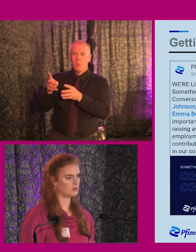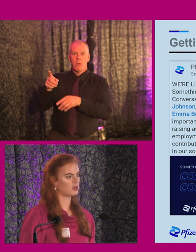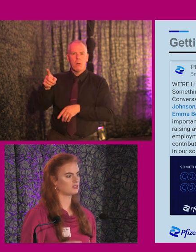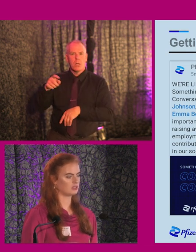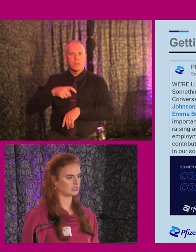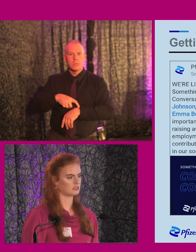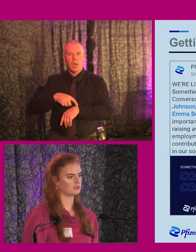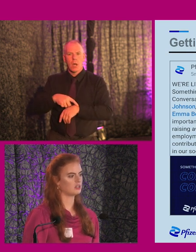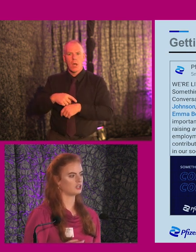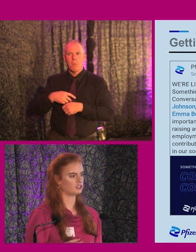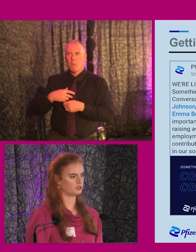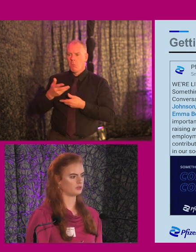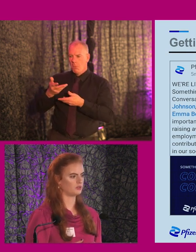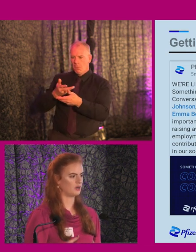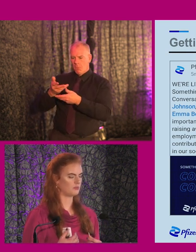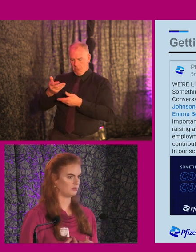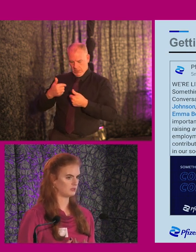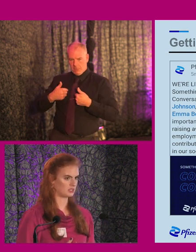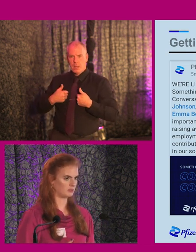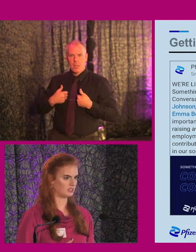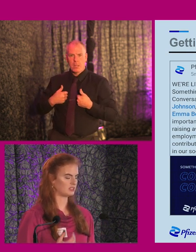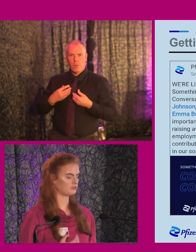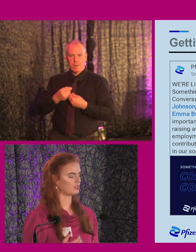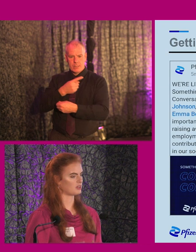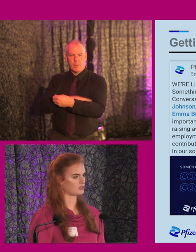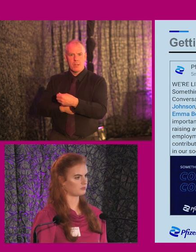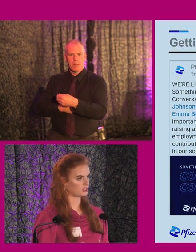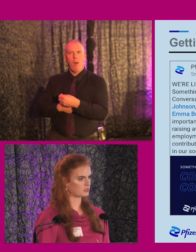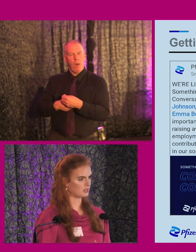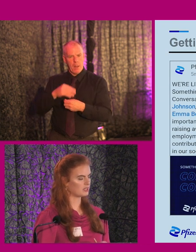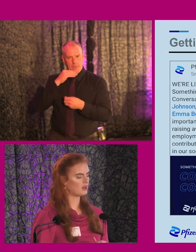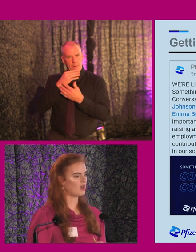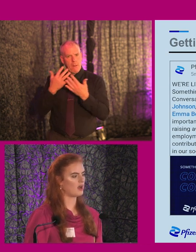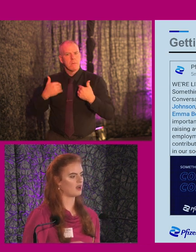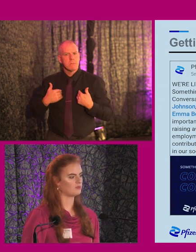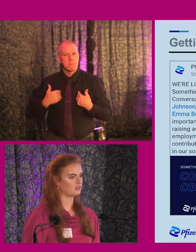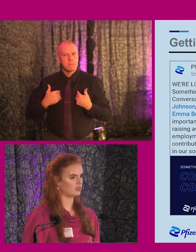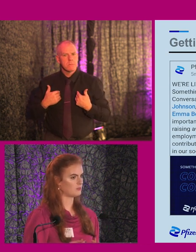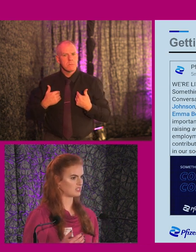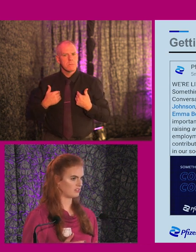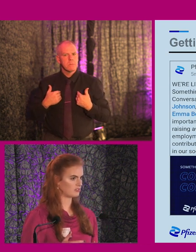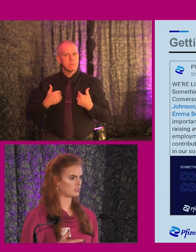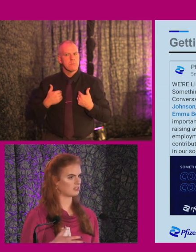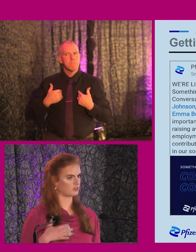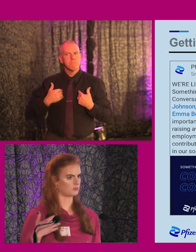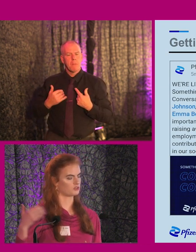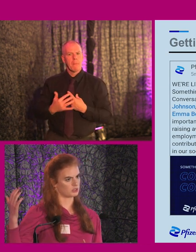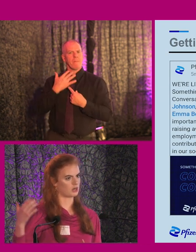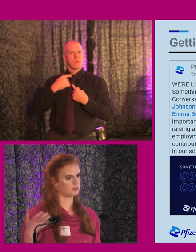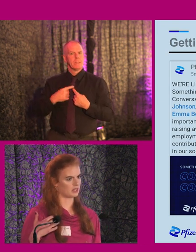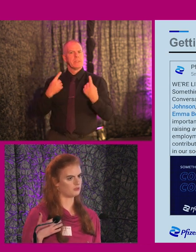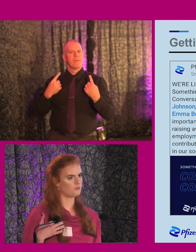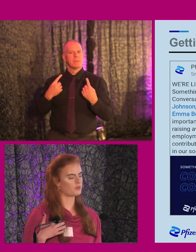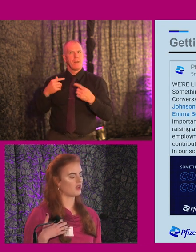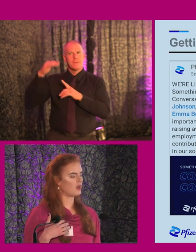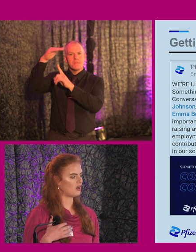time to listen to people with disabilities. This really meant so much to me and really makes a difference if it comes from the